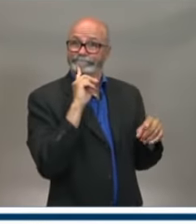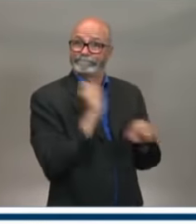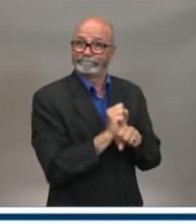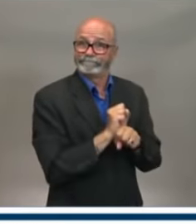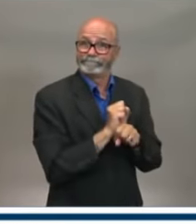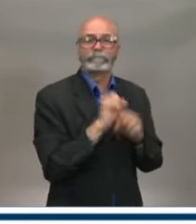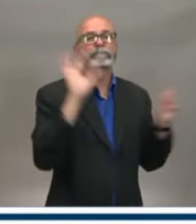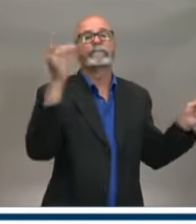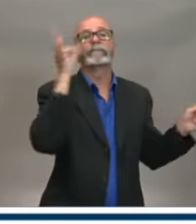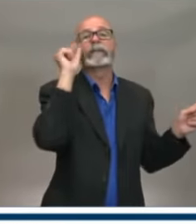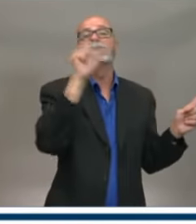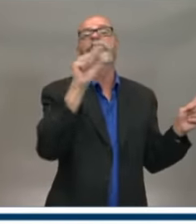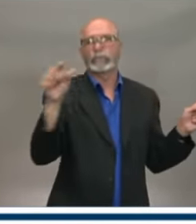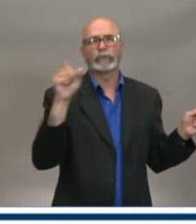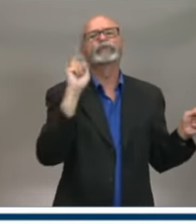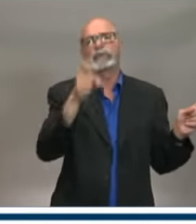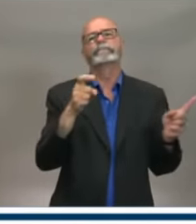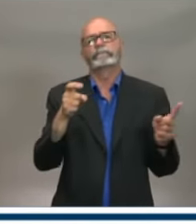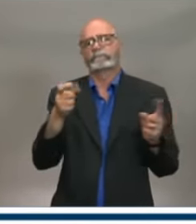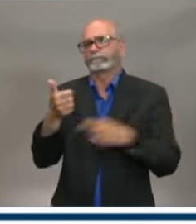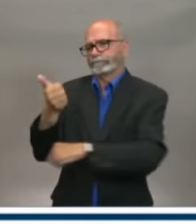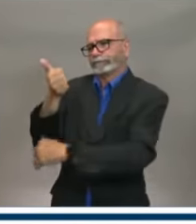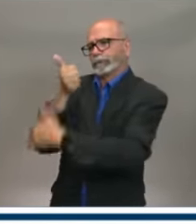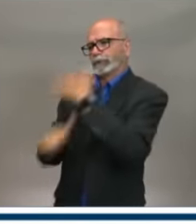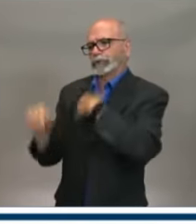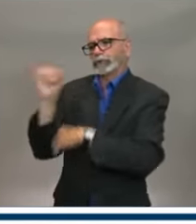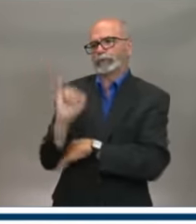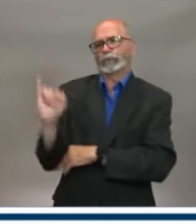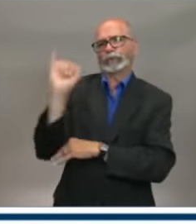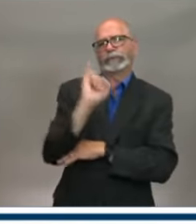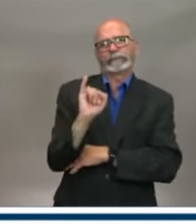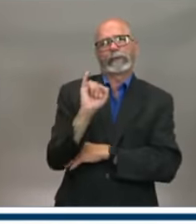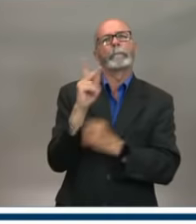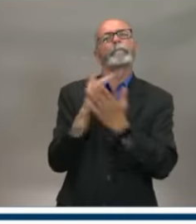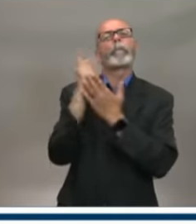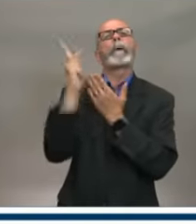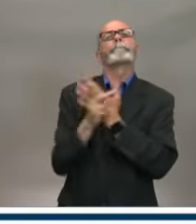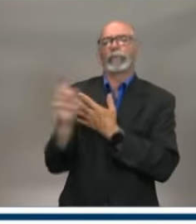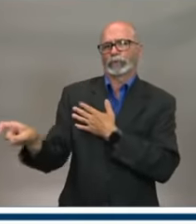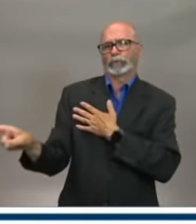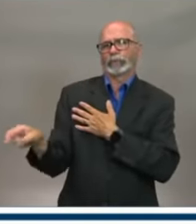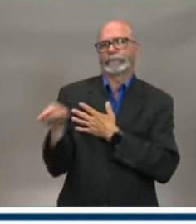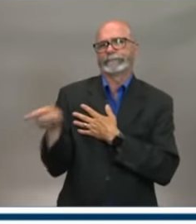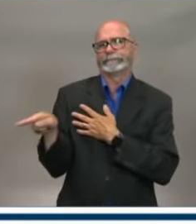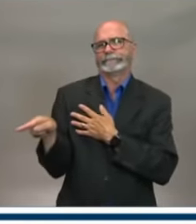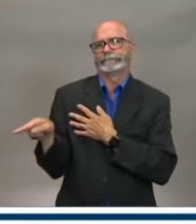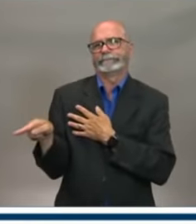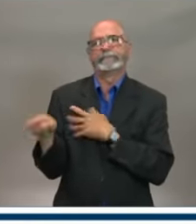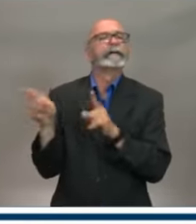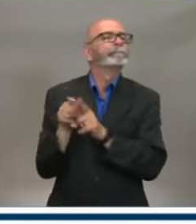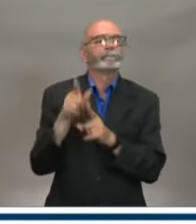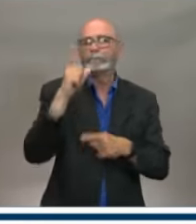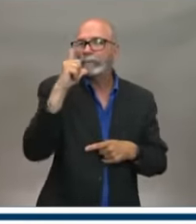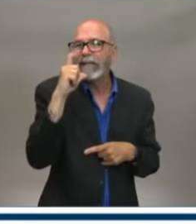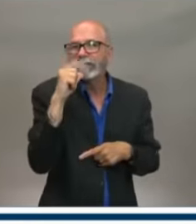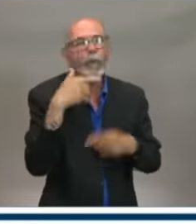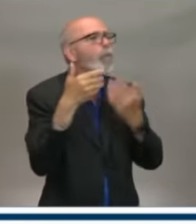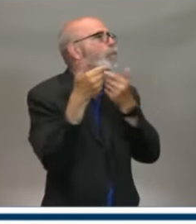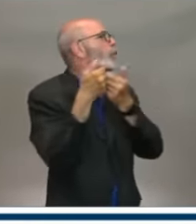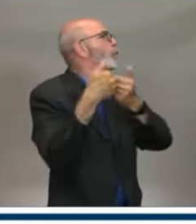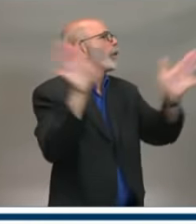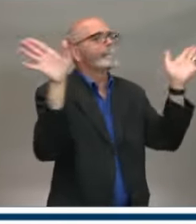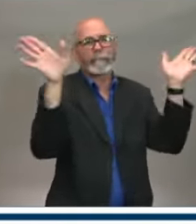insurance program, and that would be a good first step, as both private and public entities